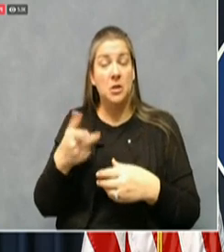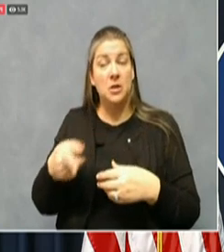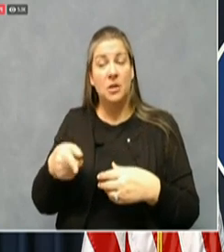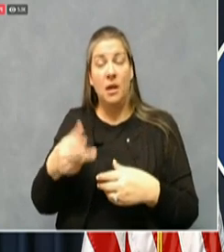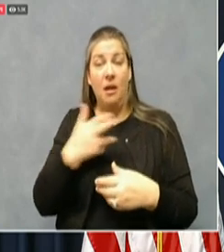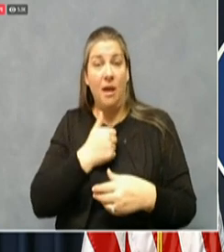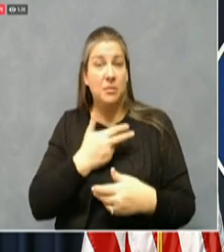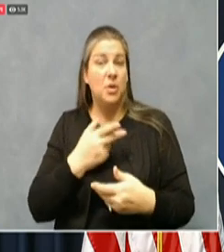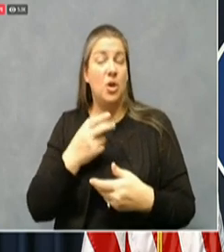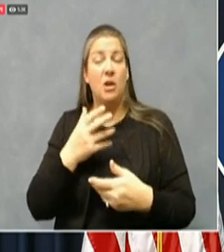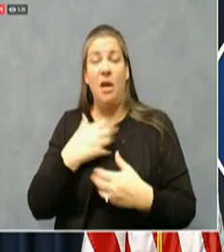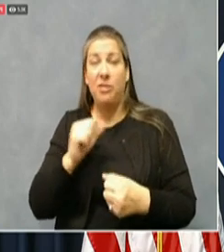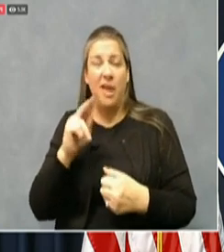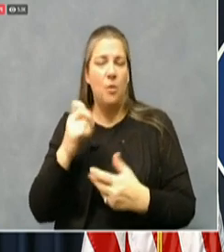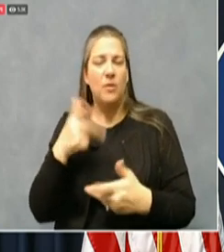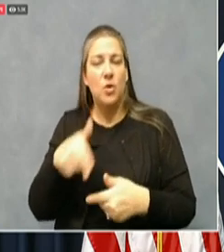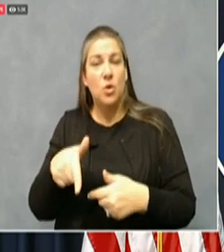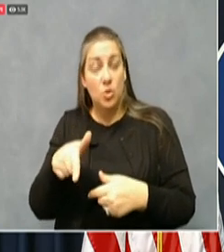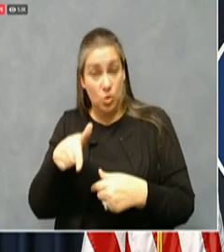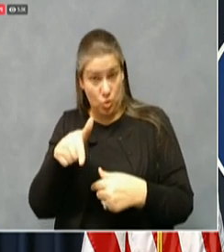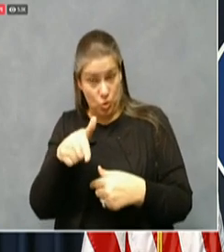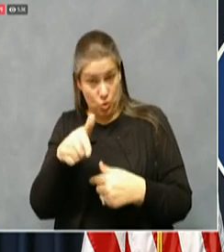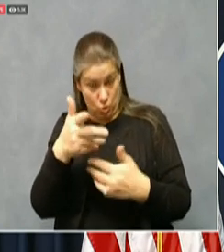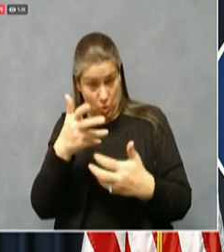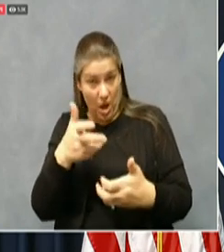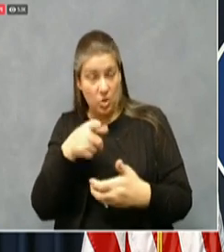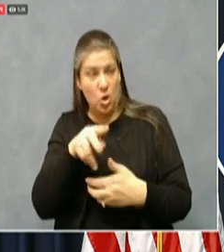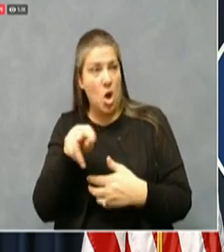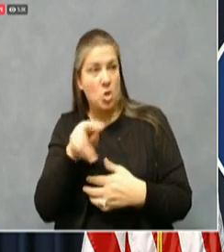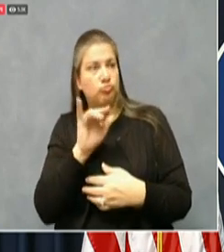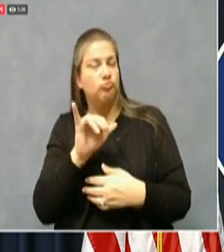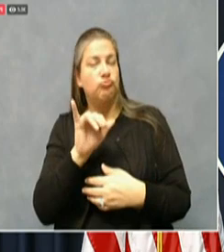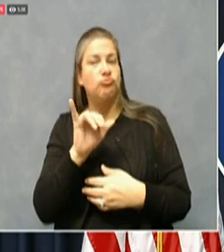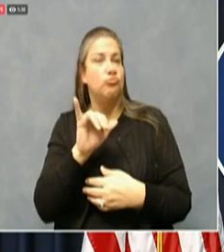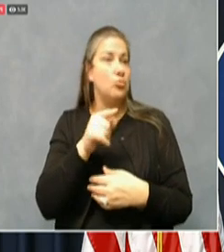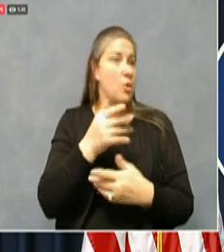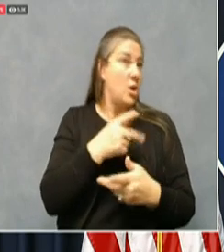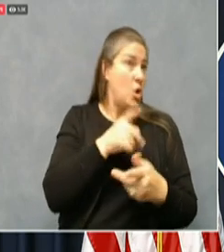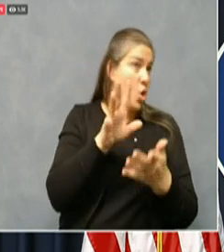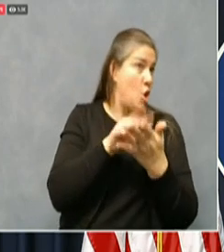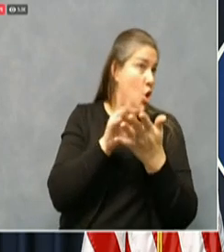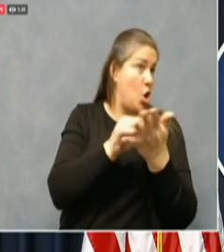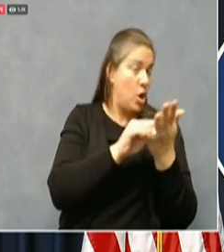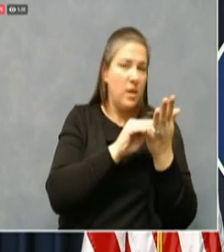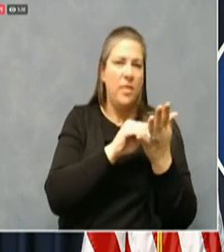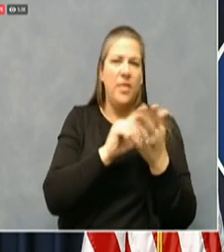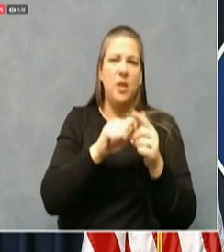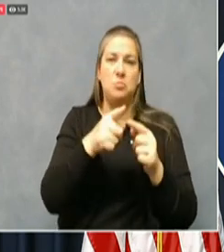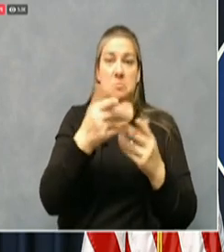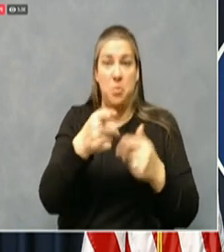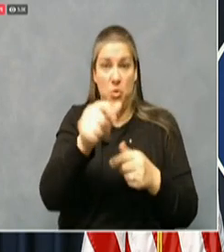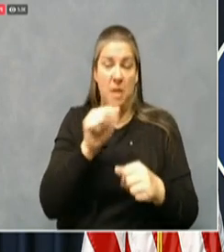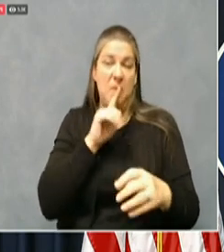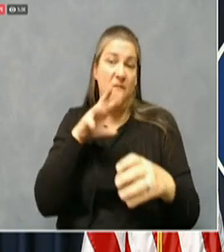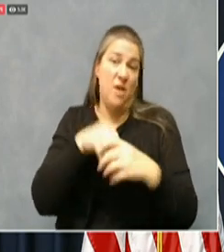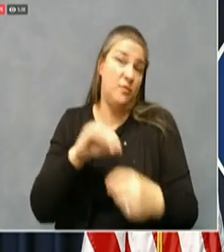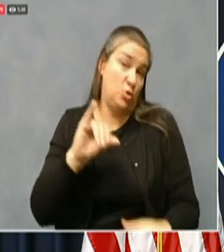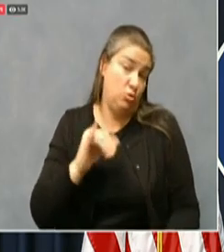has who has learned on the fly while doing this. Stu johnson from W. K. U.